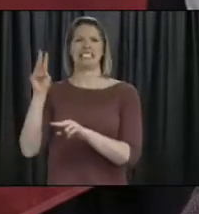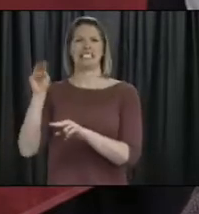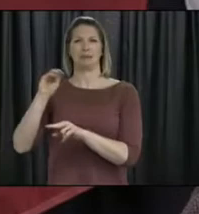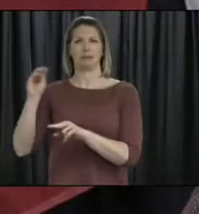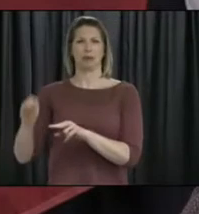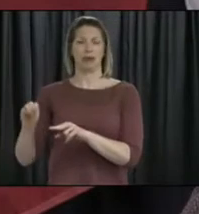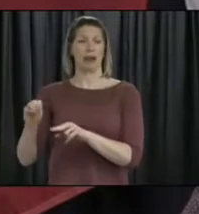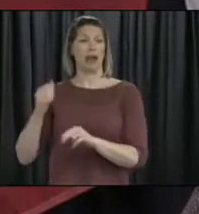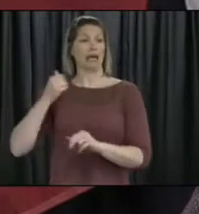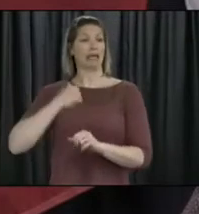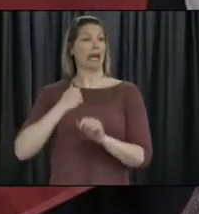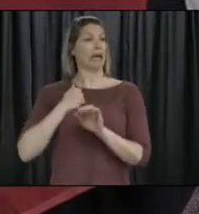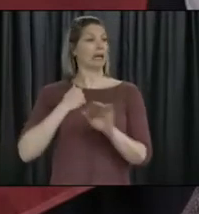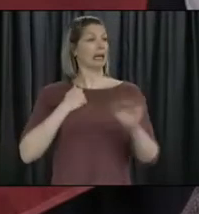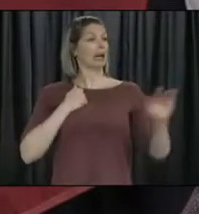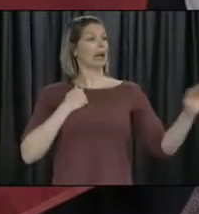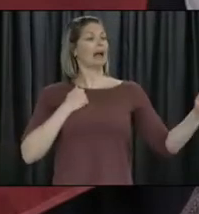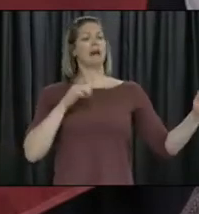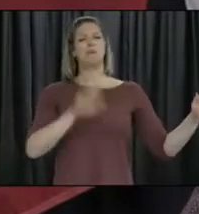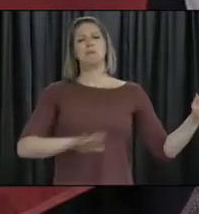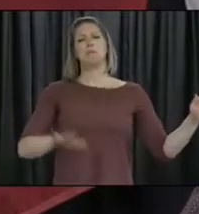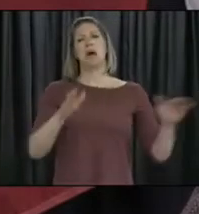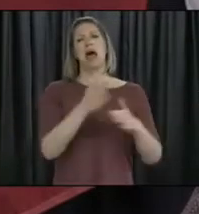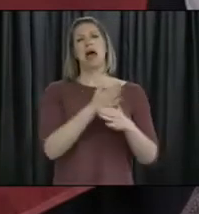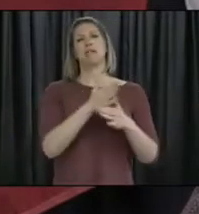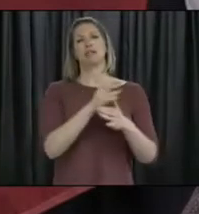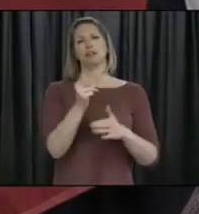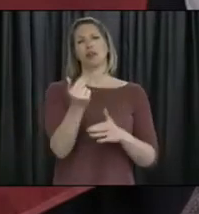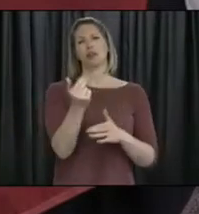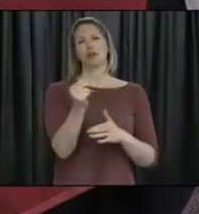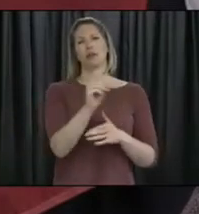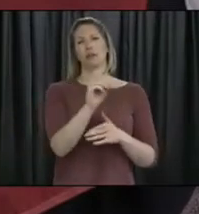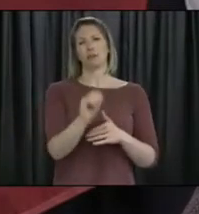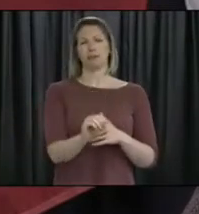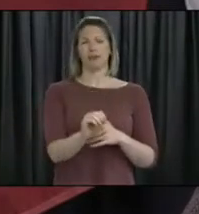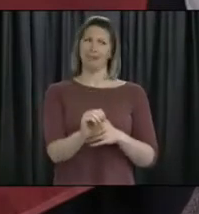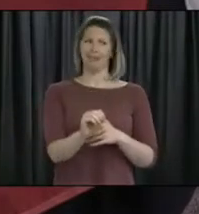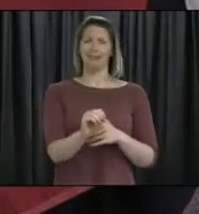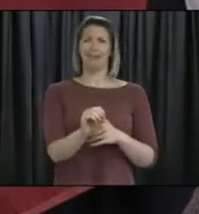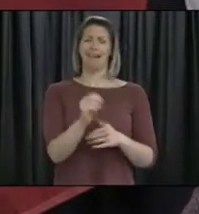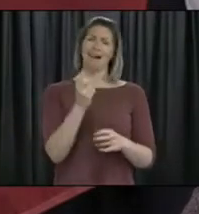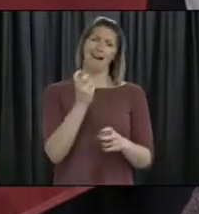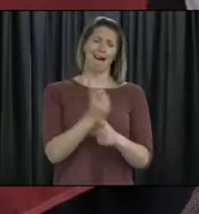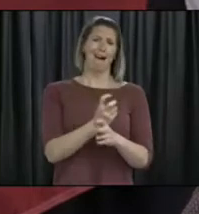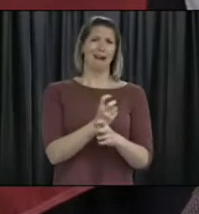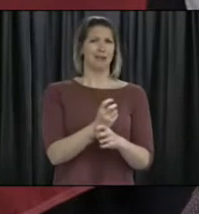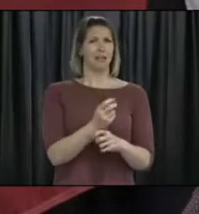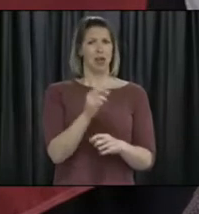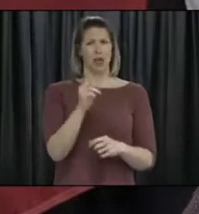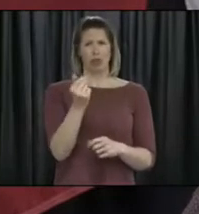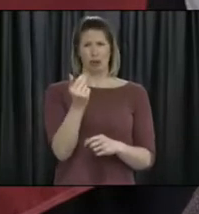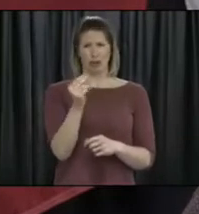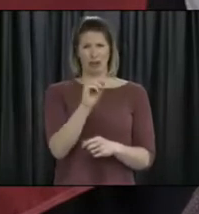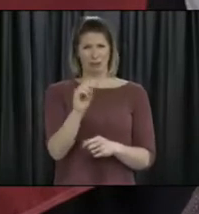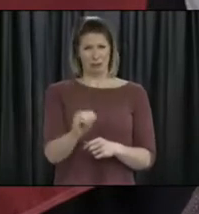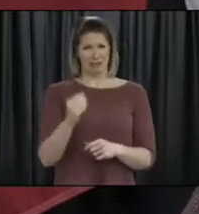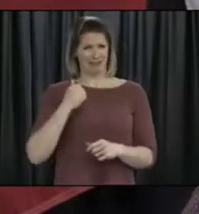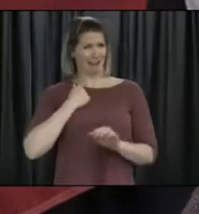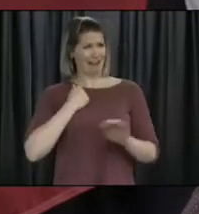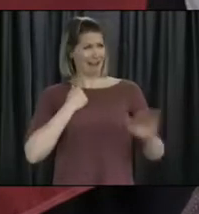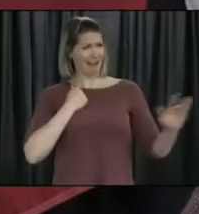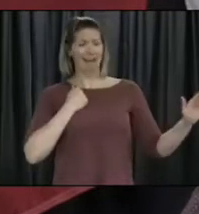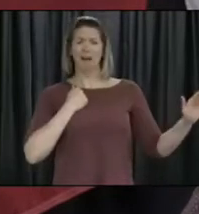13 percent. These are unprecedented numbers for Canada nationally as a whole. So these are big numbers, and we recognize that all of us,